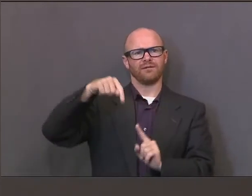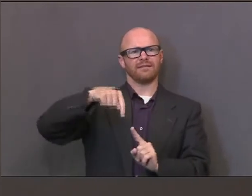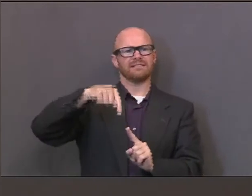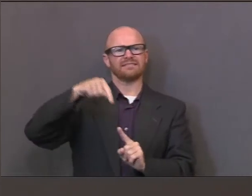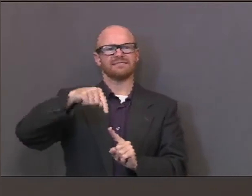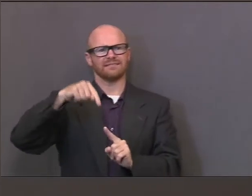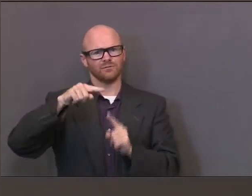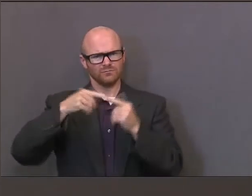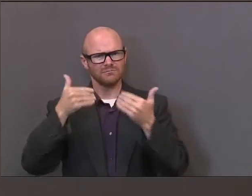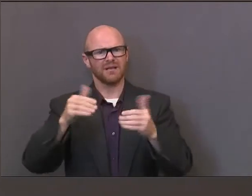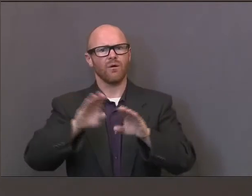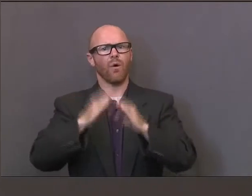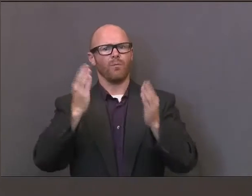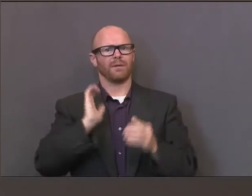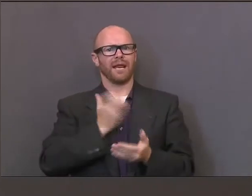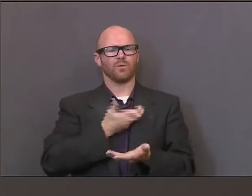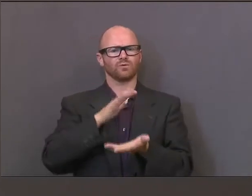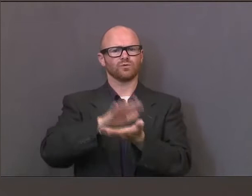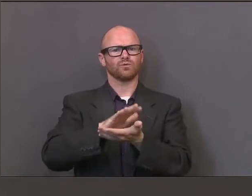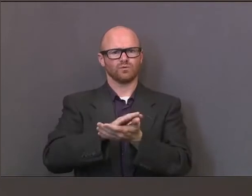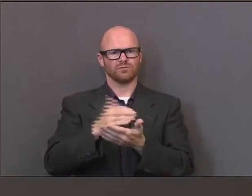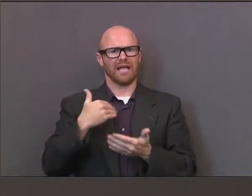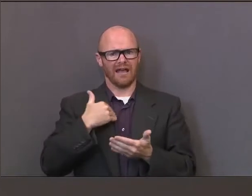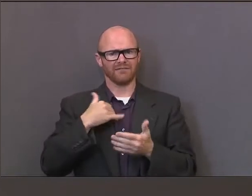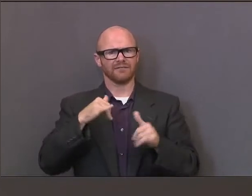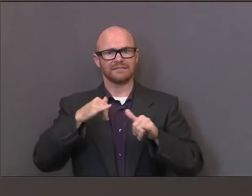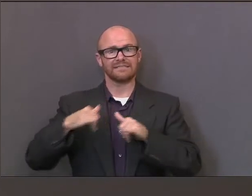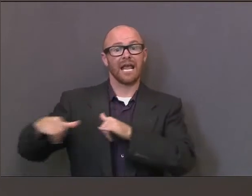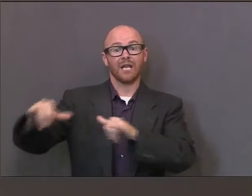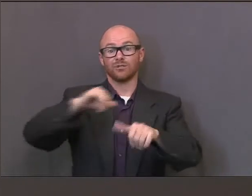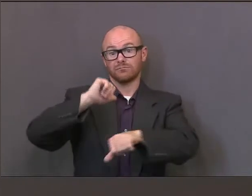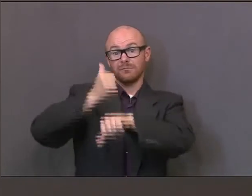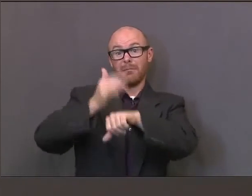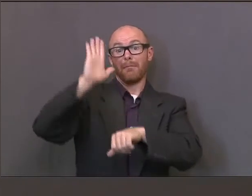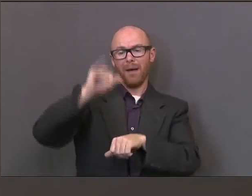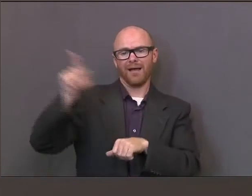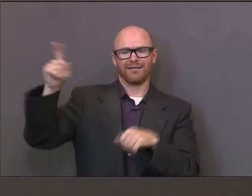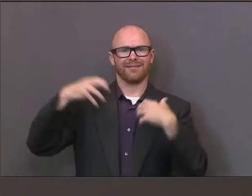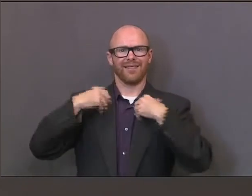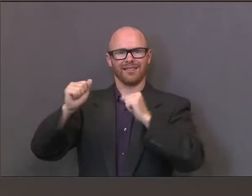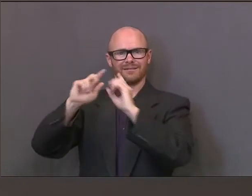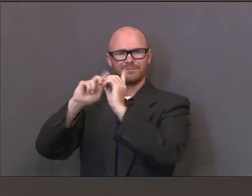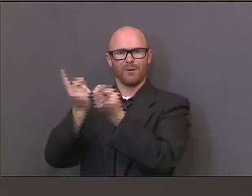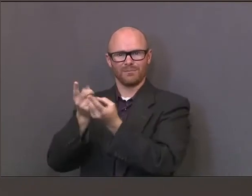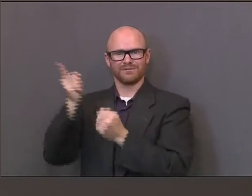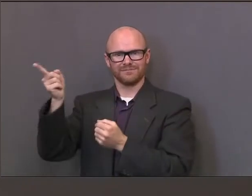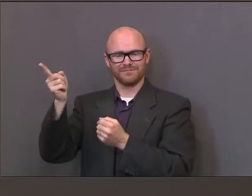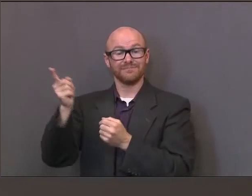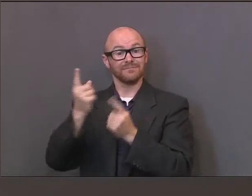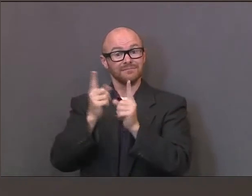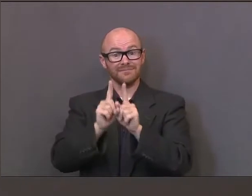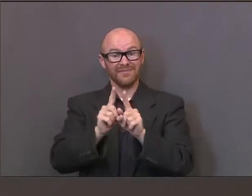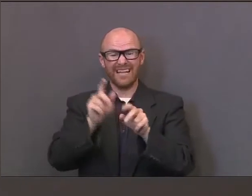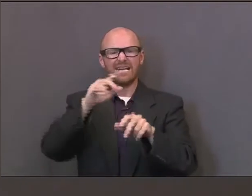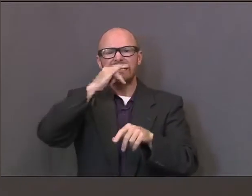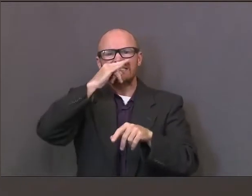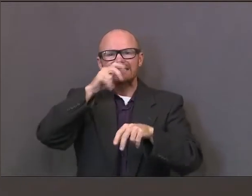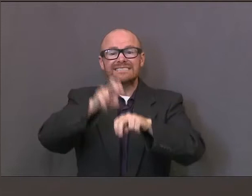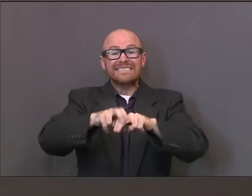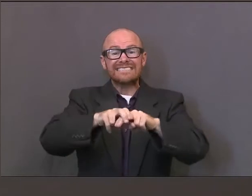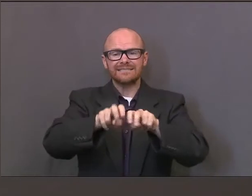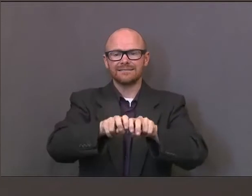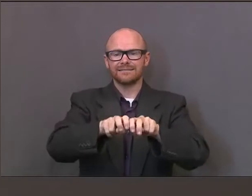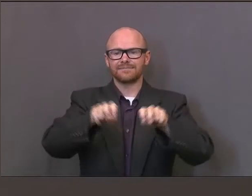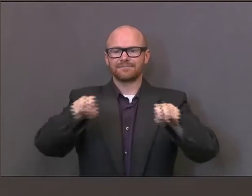open up schools, we had standards created by the health department, social distancing. We have the mandate